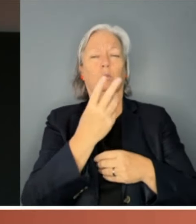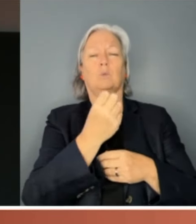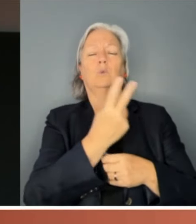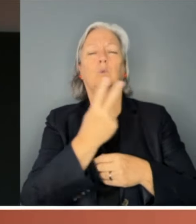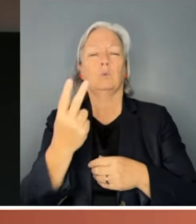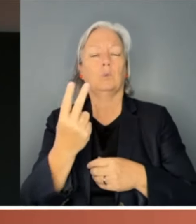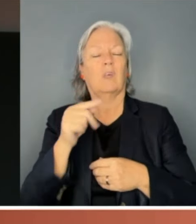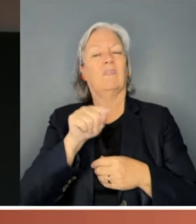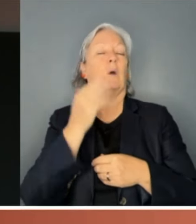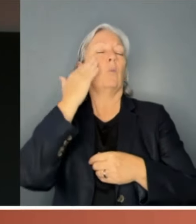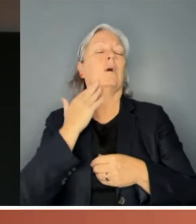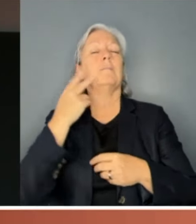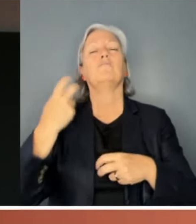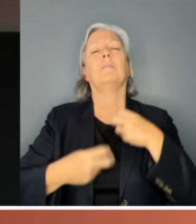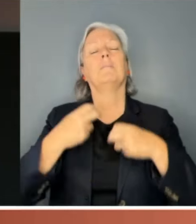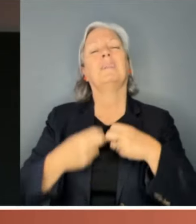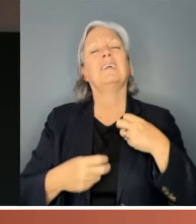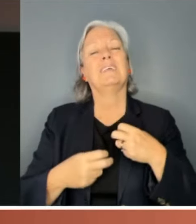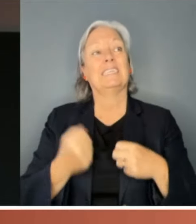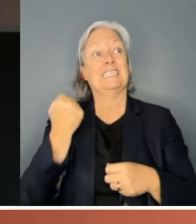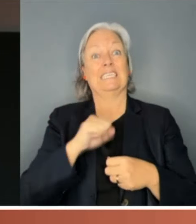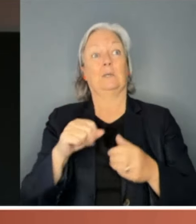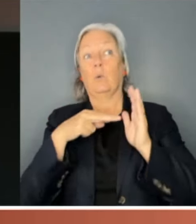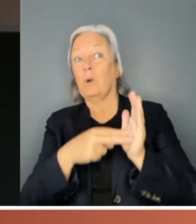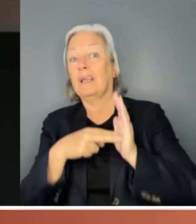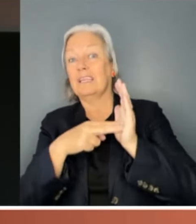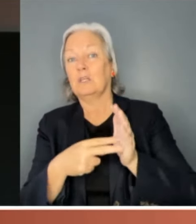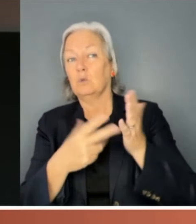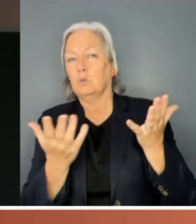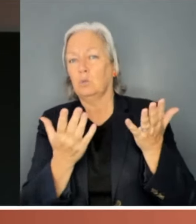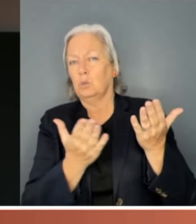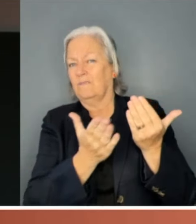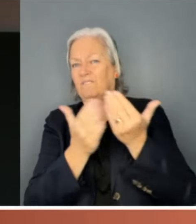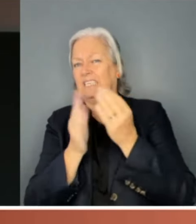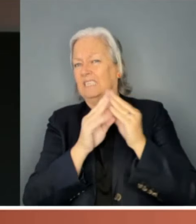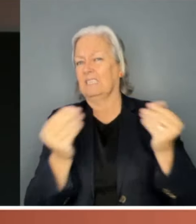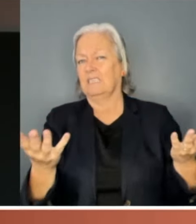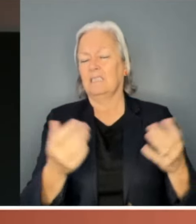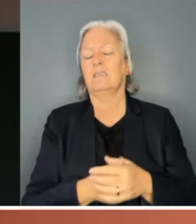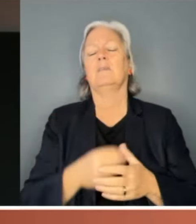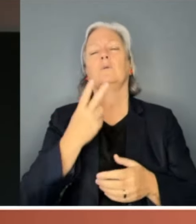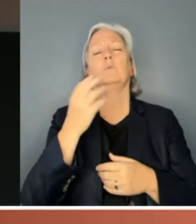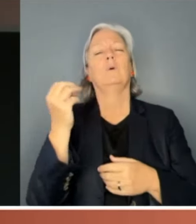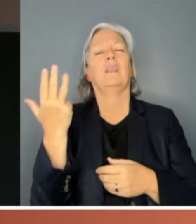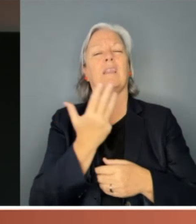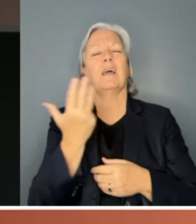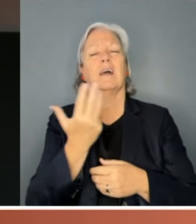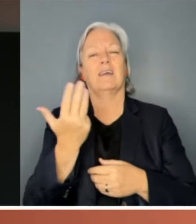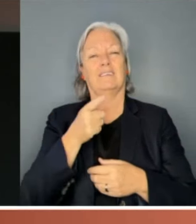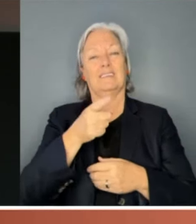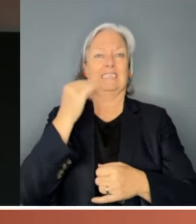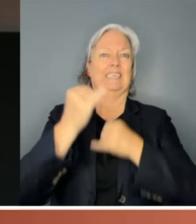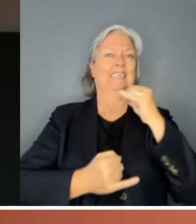is a lurking problem still waiting for a fix. In 2019, it was an international story.